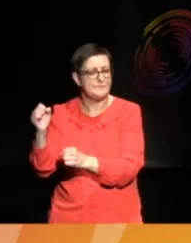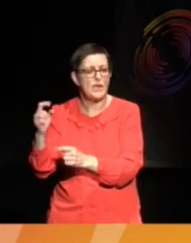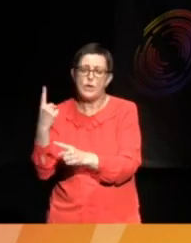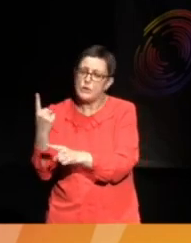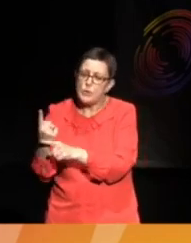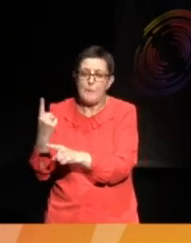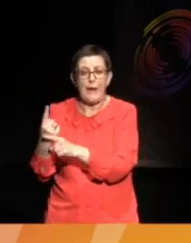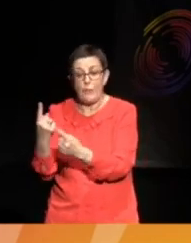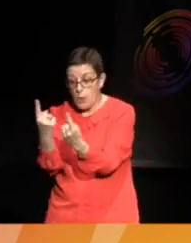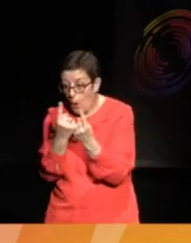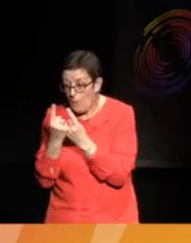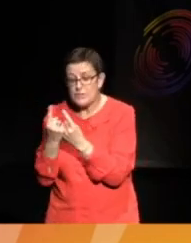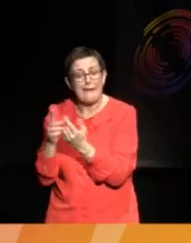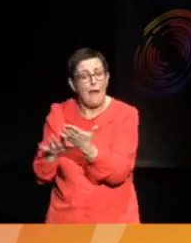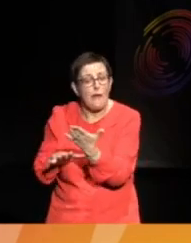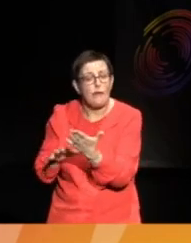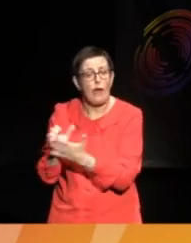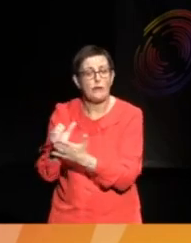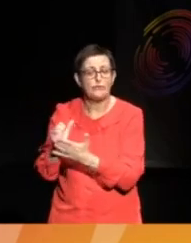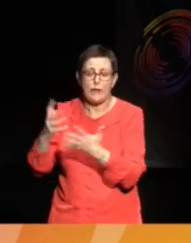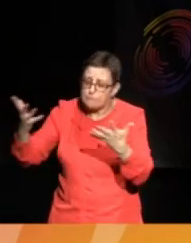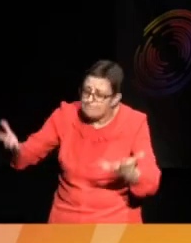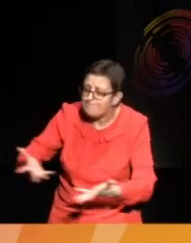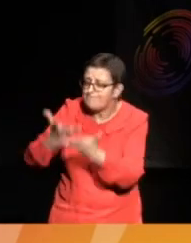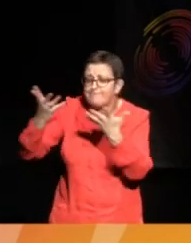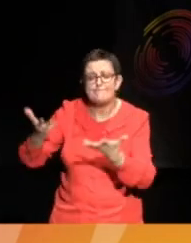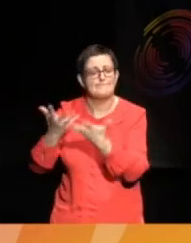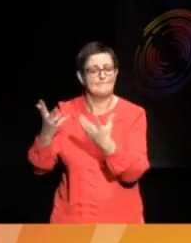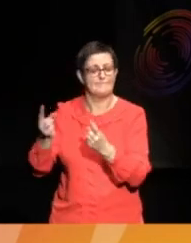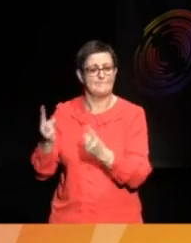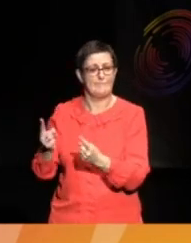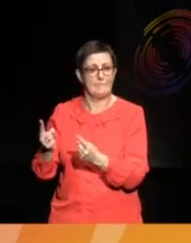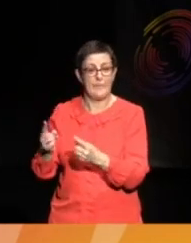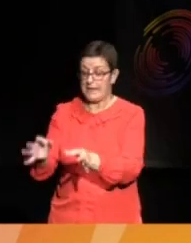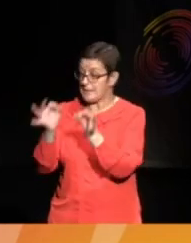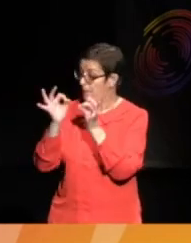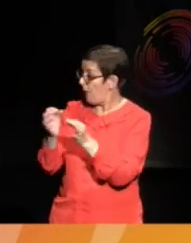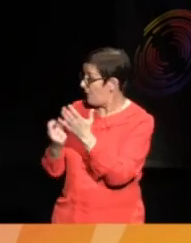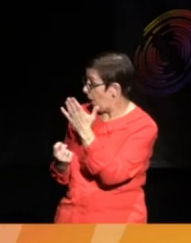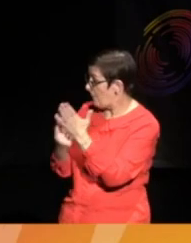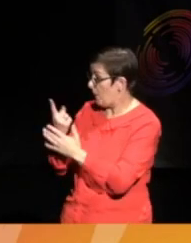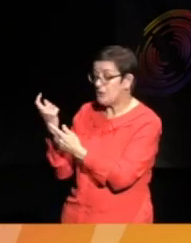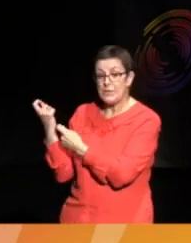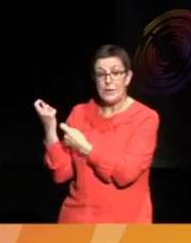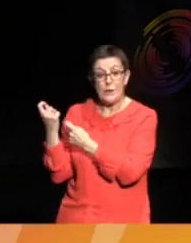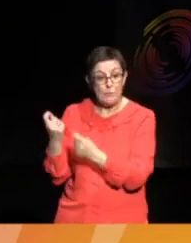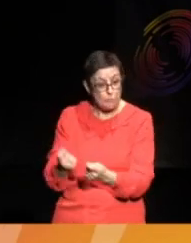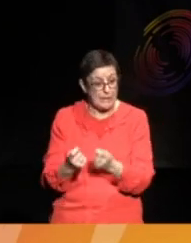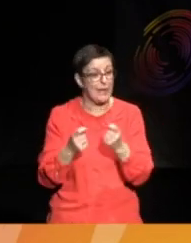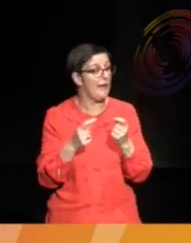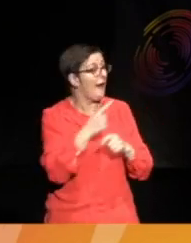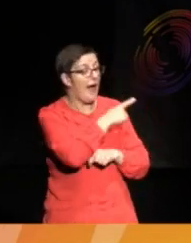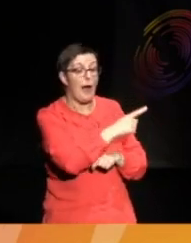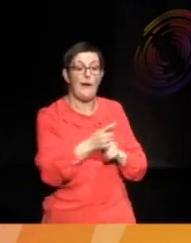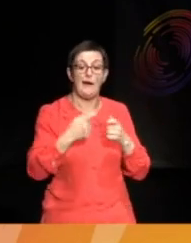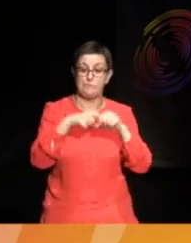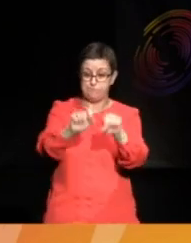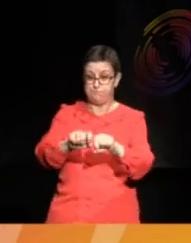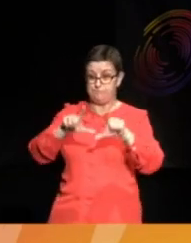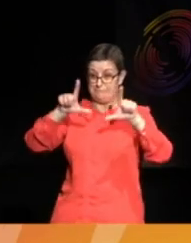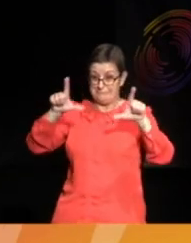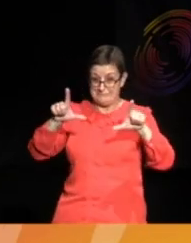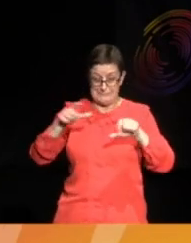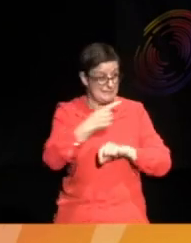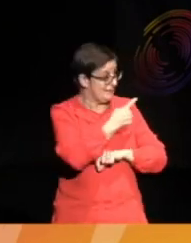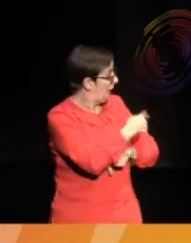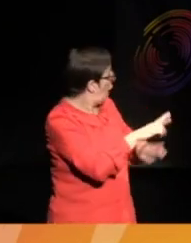life of the object. And, actually, it's a really perfect moment to bring in Njabu, who I hope is